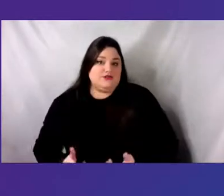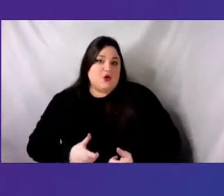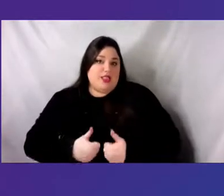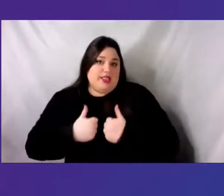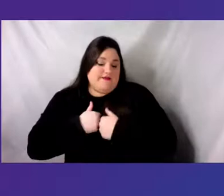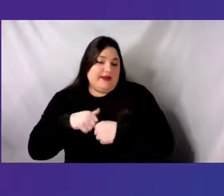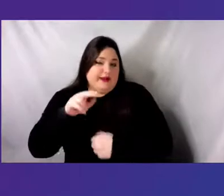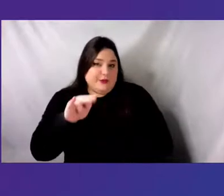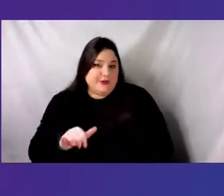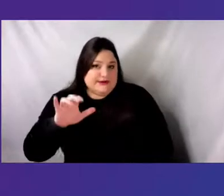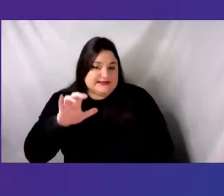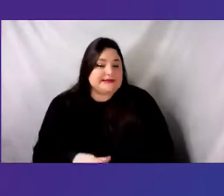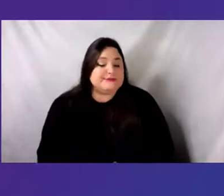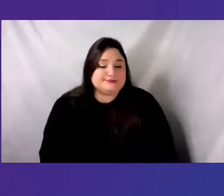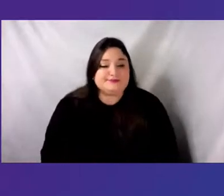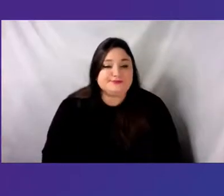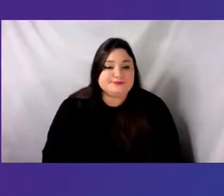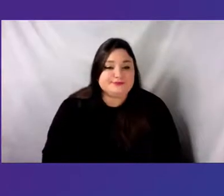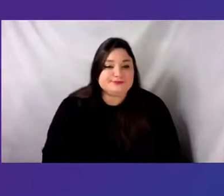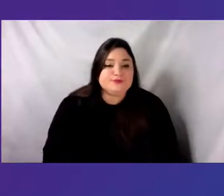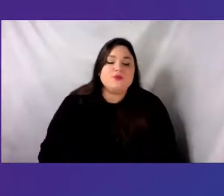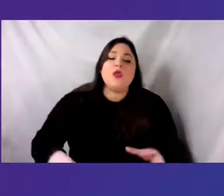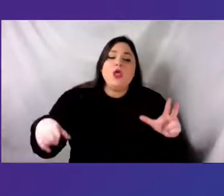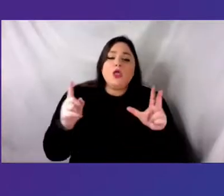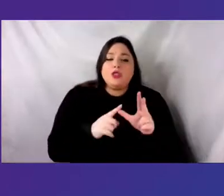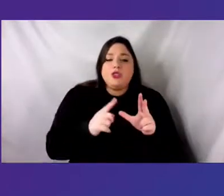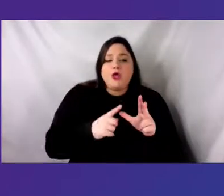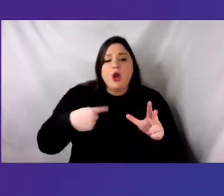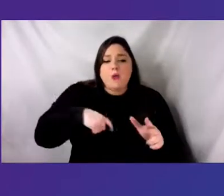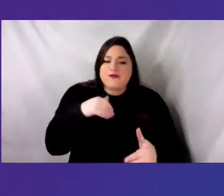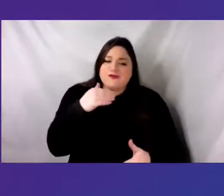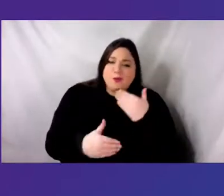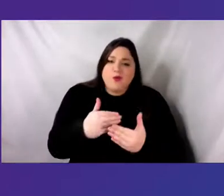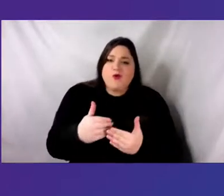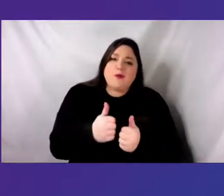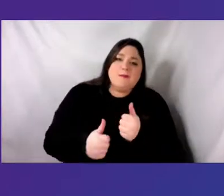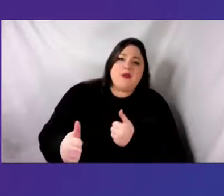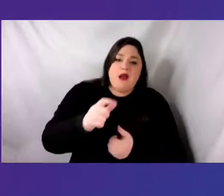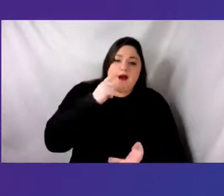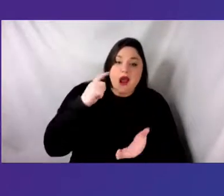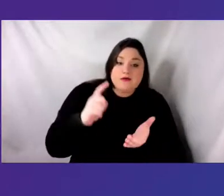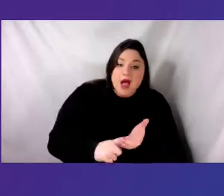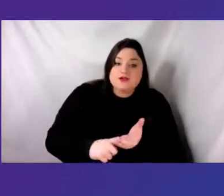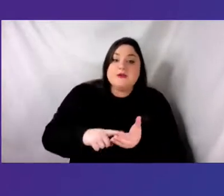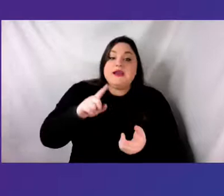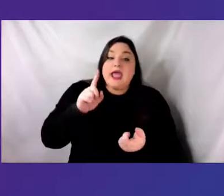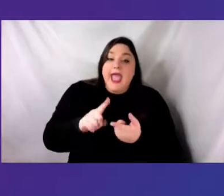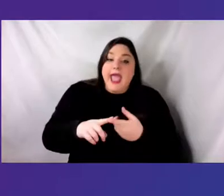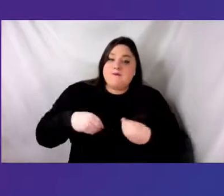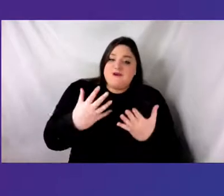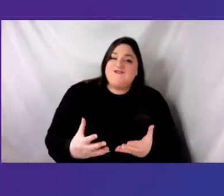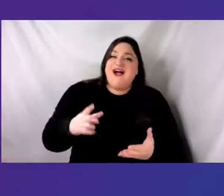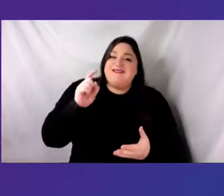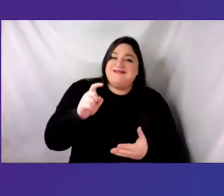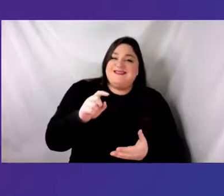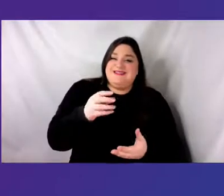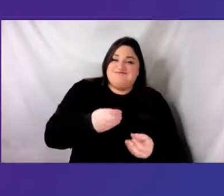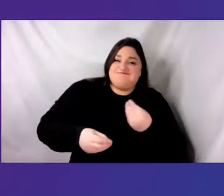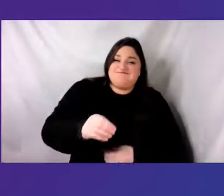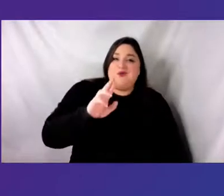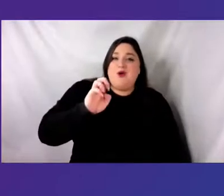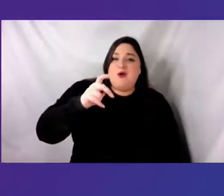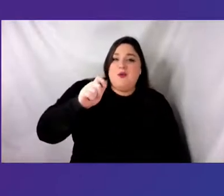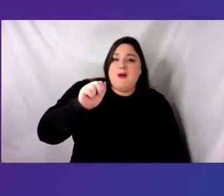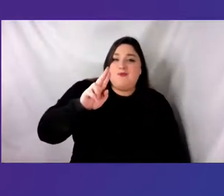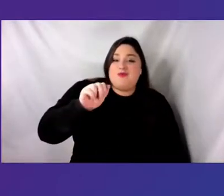third, that we move beyond acknowledgement and into needed reparation and equity by supporting policies that ensure Lenape people